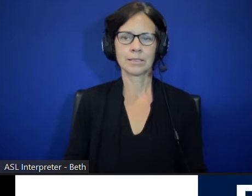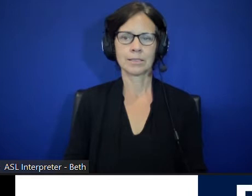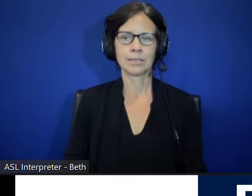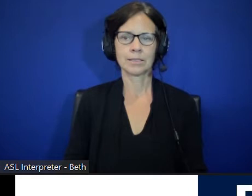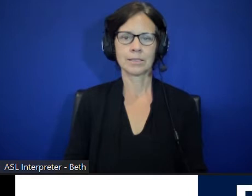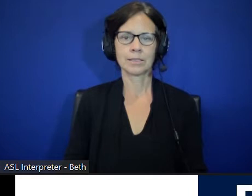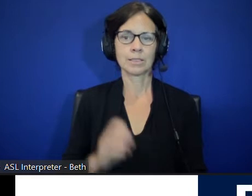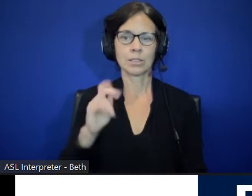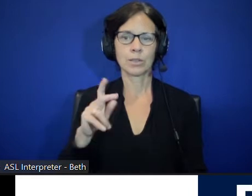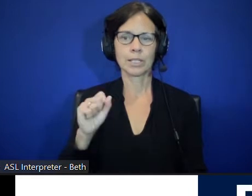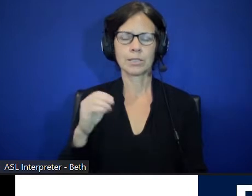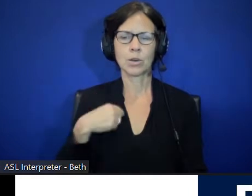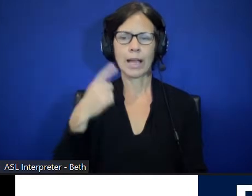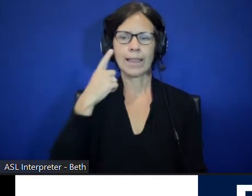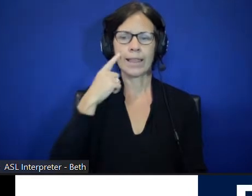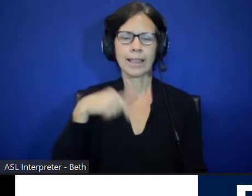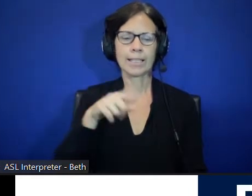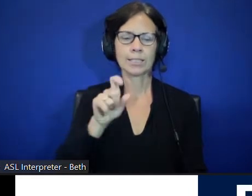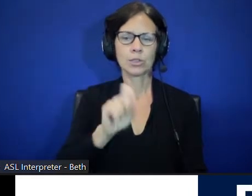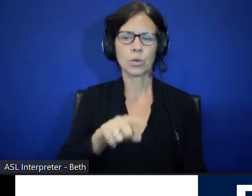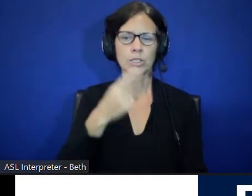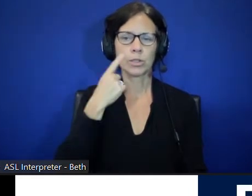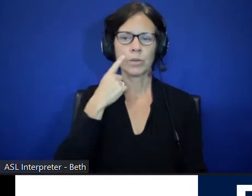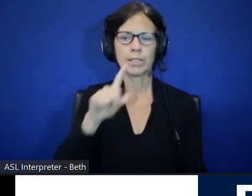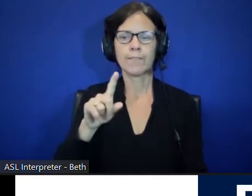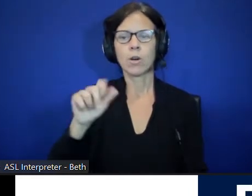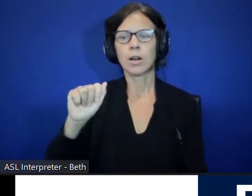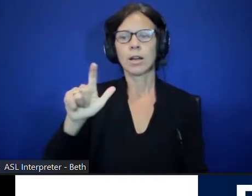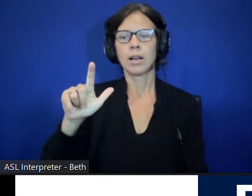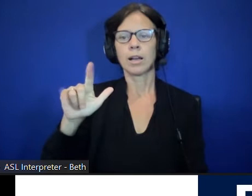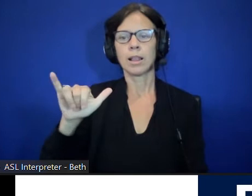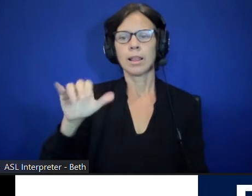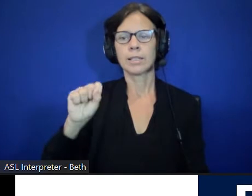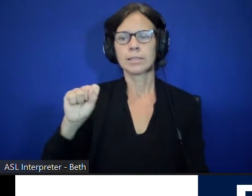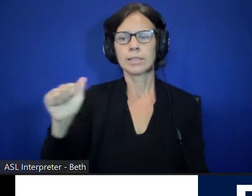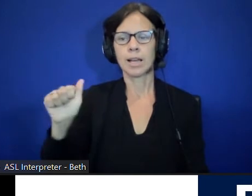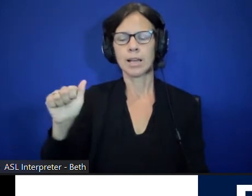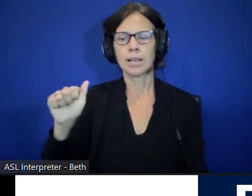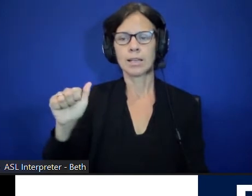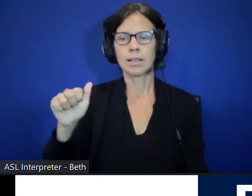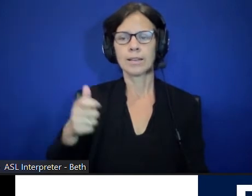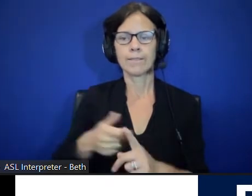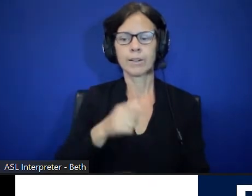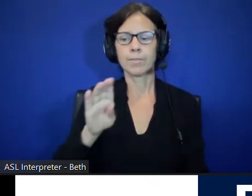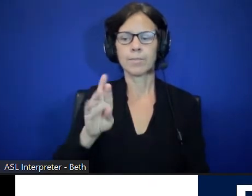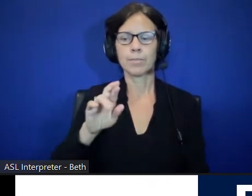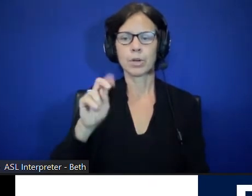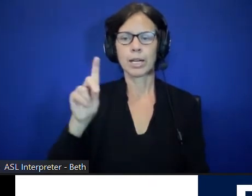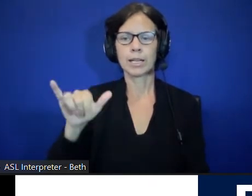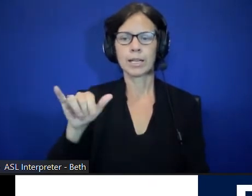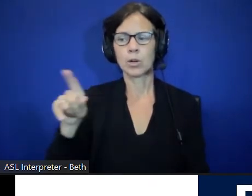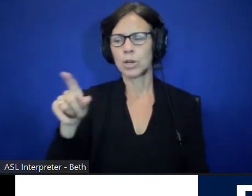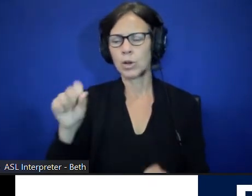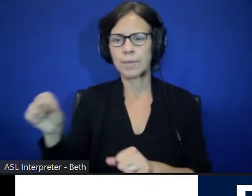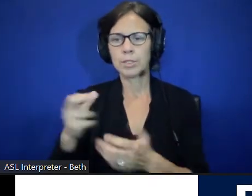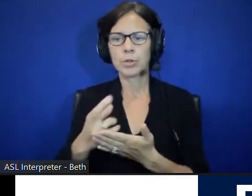Okay, so I think this question was for Alyssa from Brandy. Were you able to review data